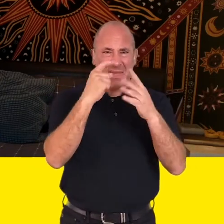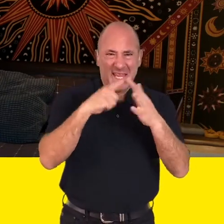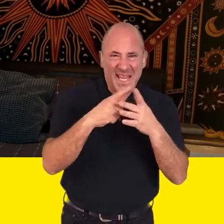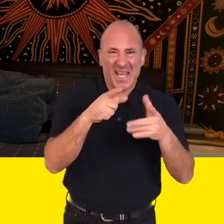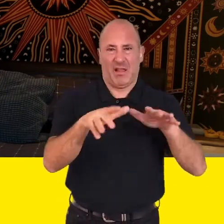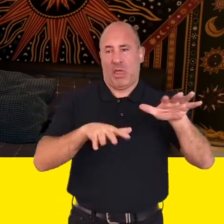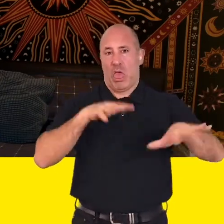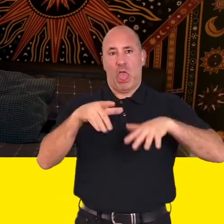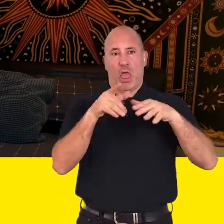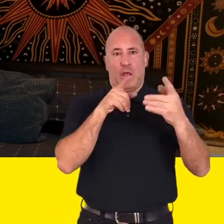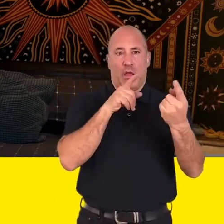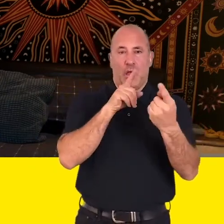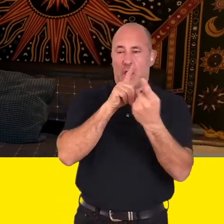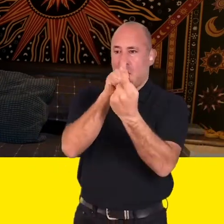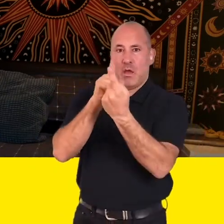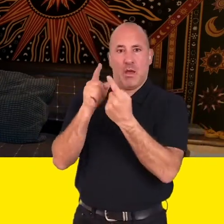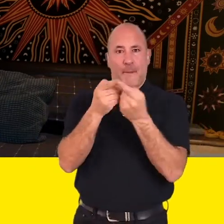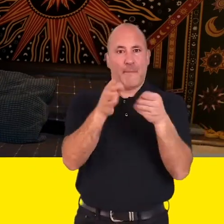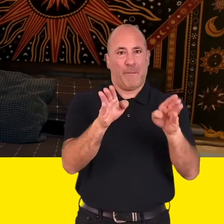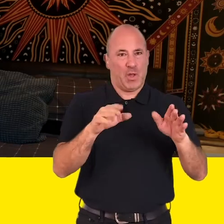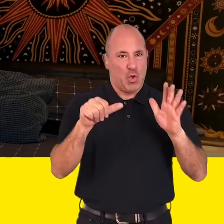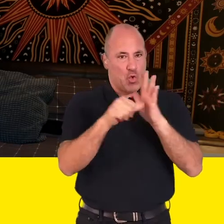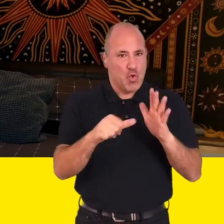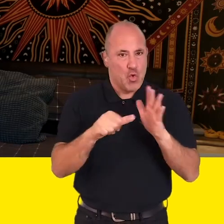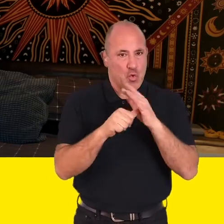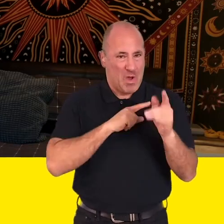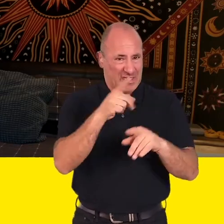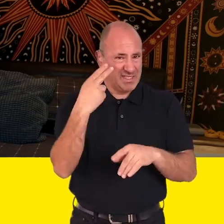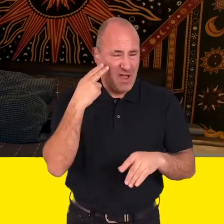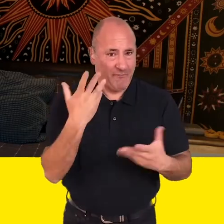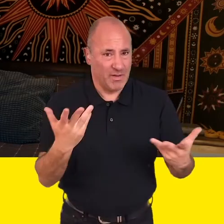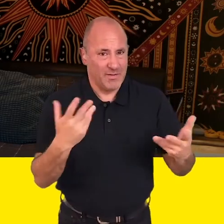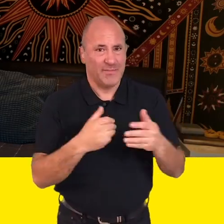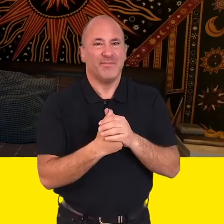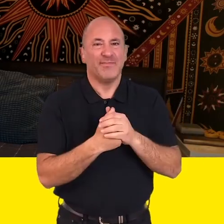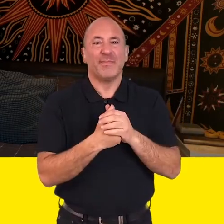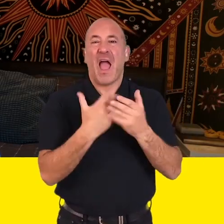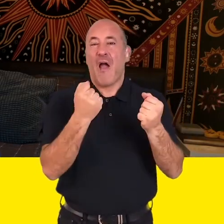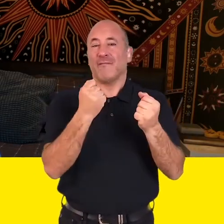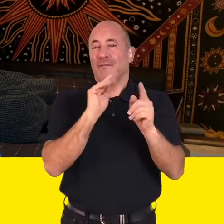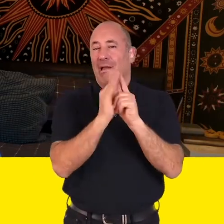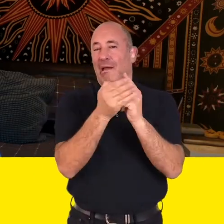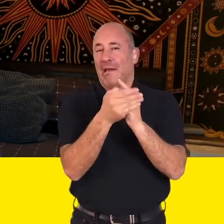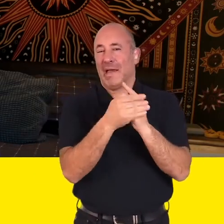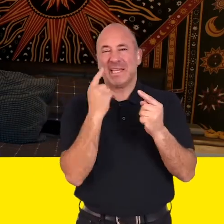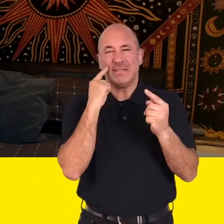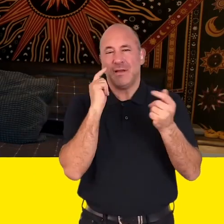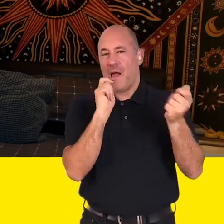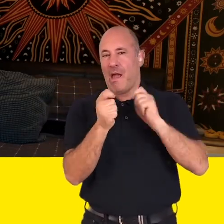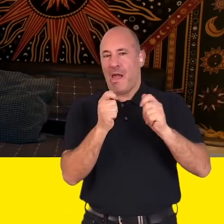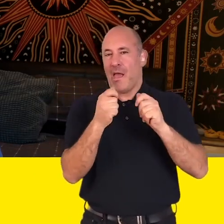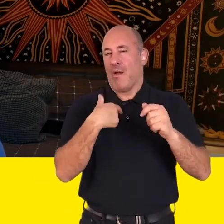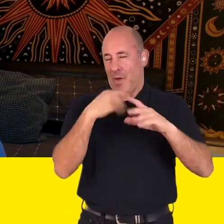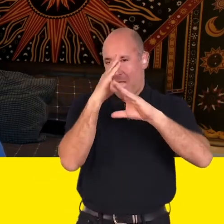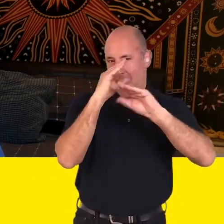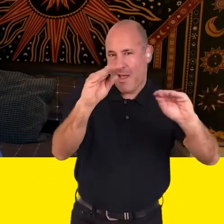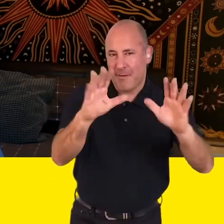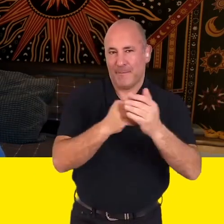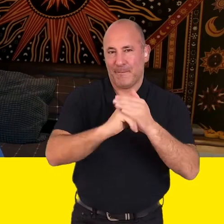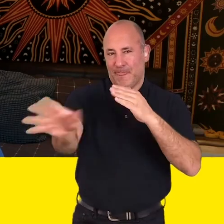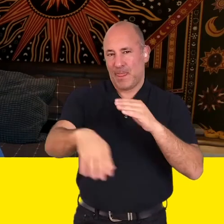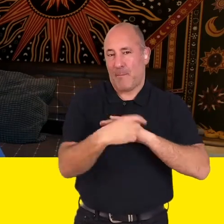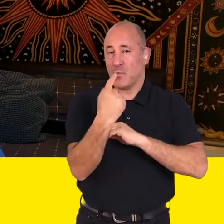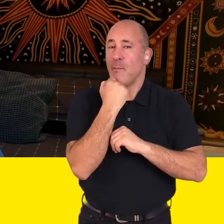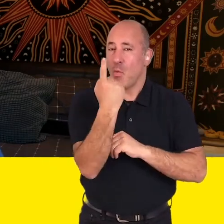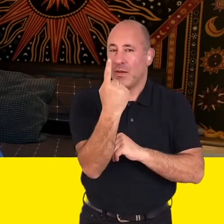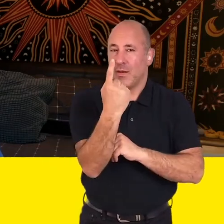and PPE right now, working with the general public and others as a deaf person is harder than ever but there are some ways around it that I wish to share with you to make